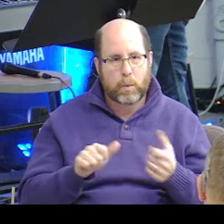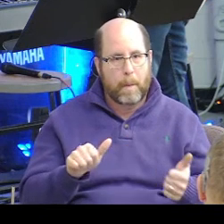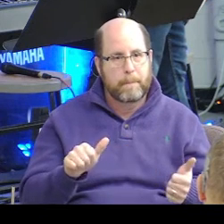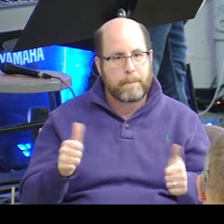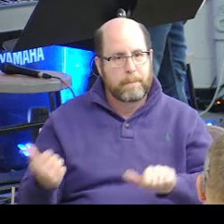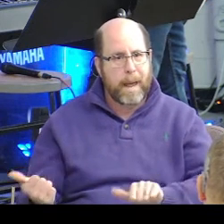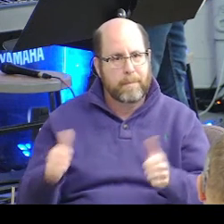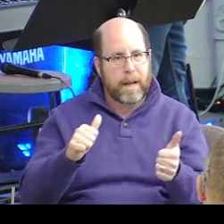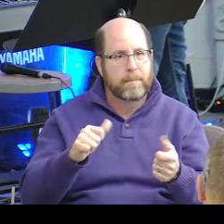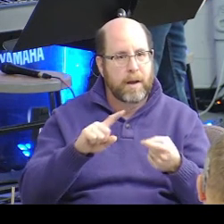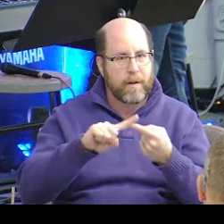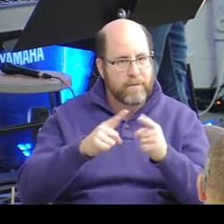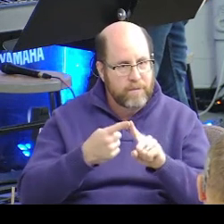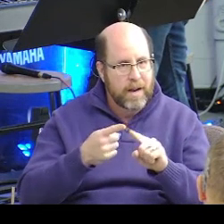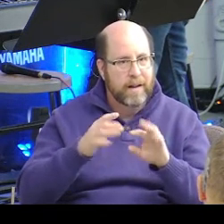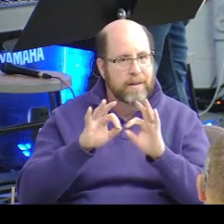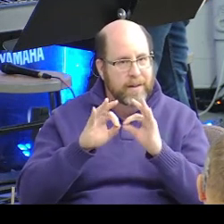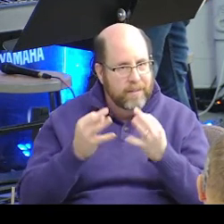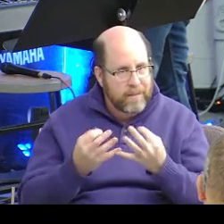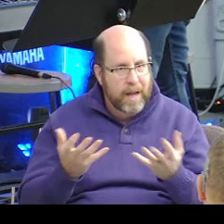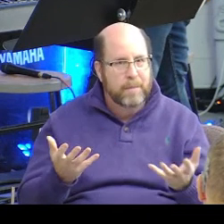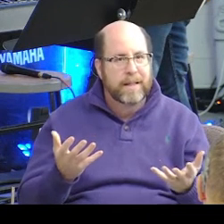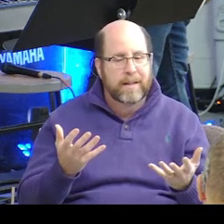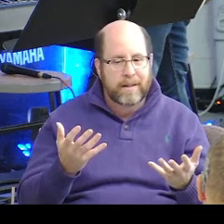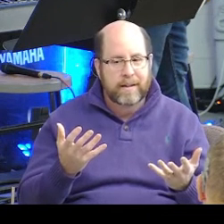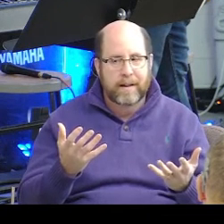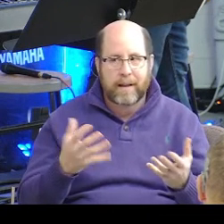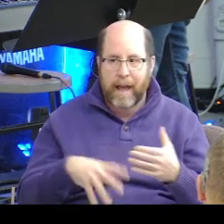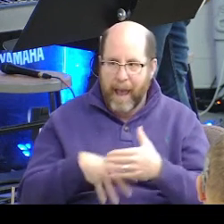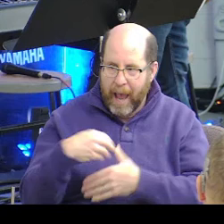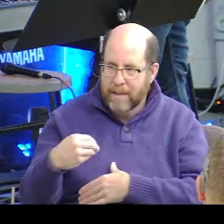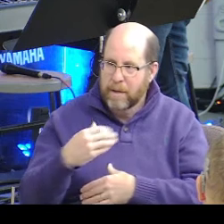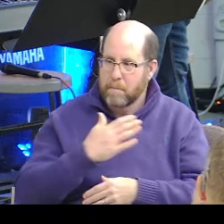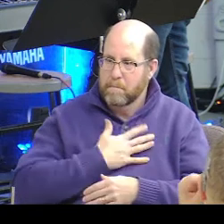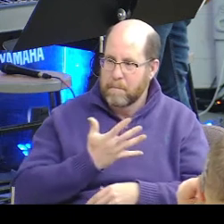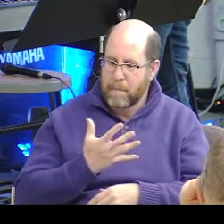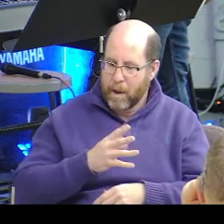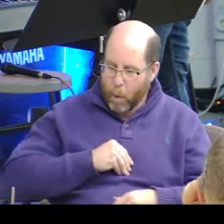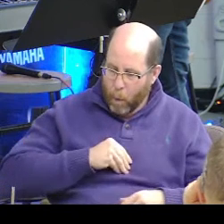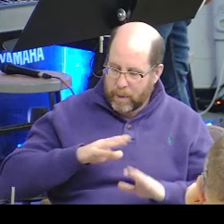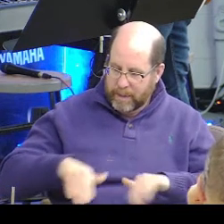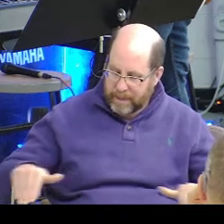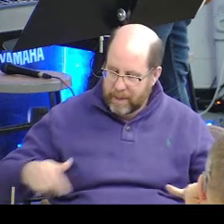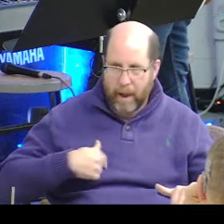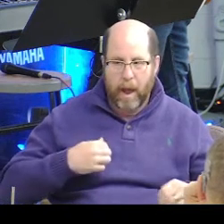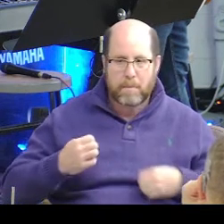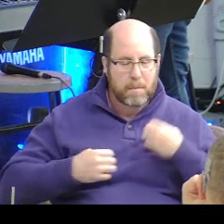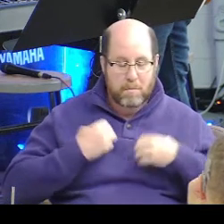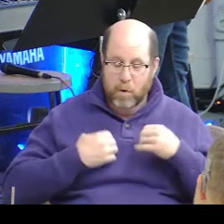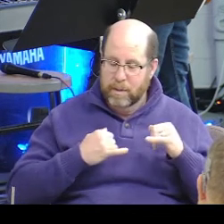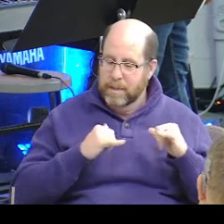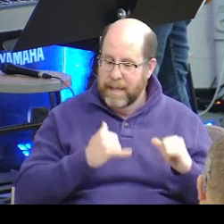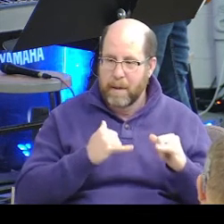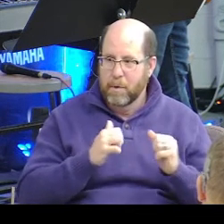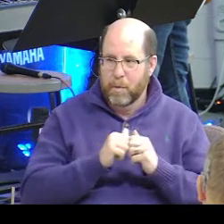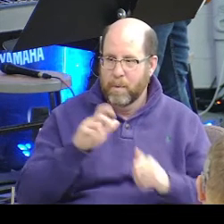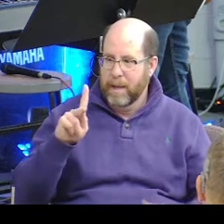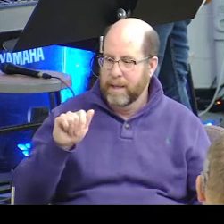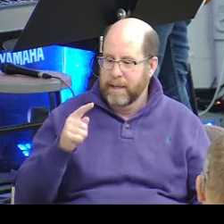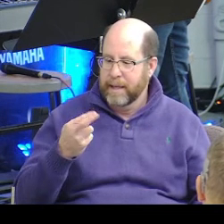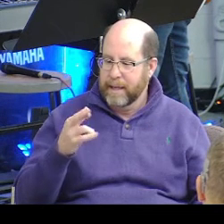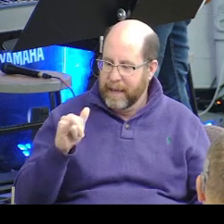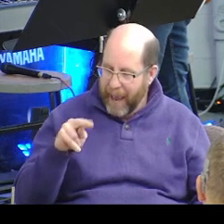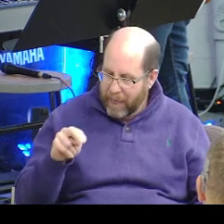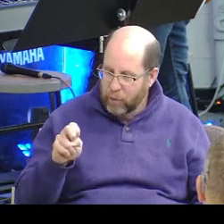baptize a friend of the family and outside of being my own kids. And I am just as emotional right now as I was with Catherine and Keegan,